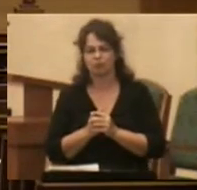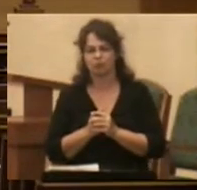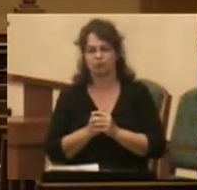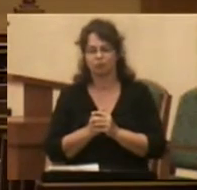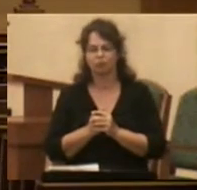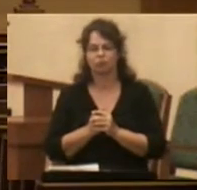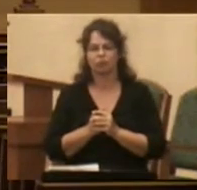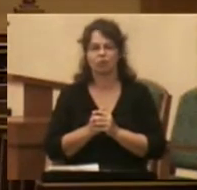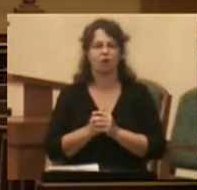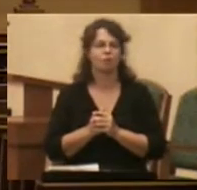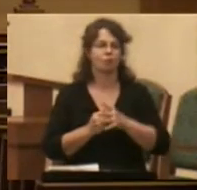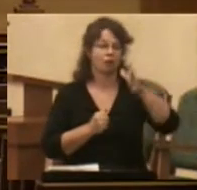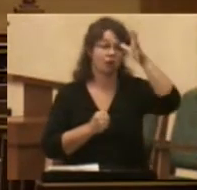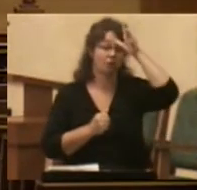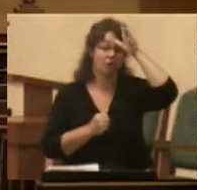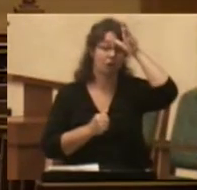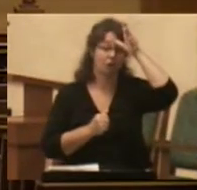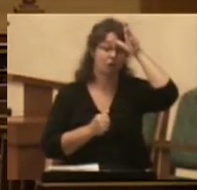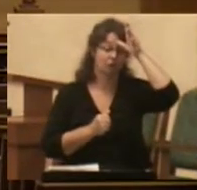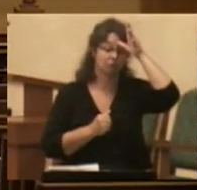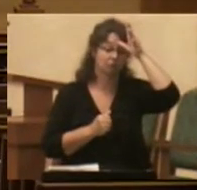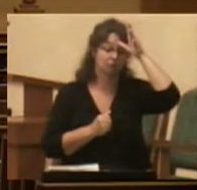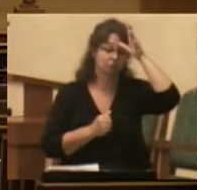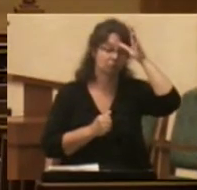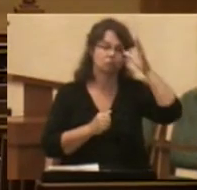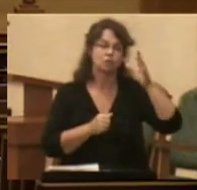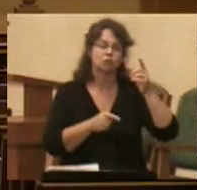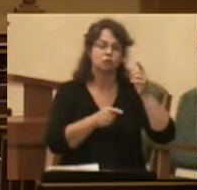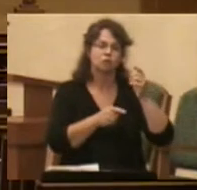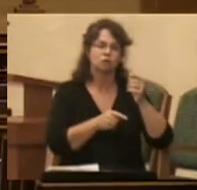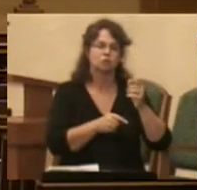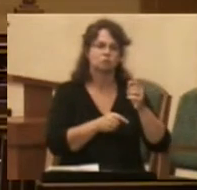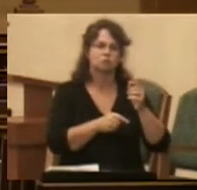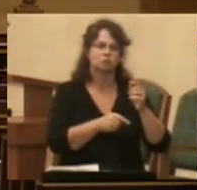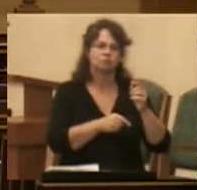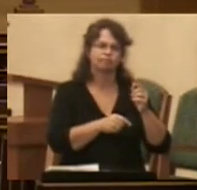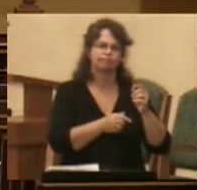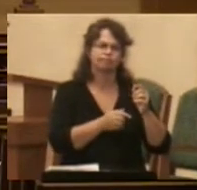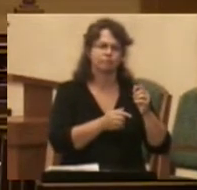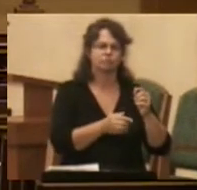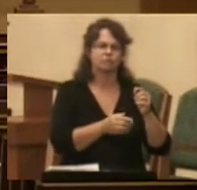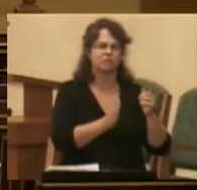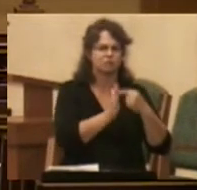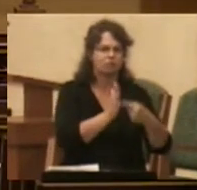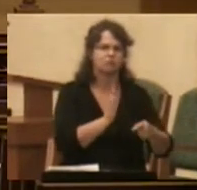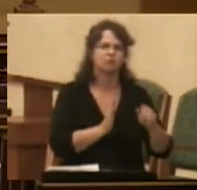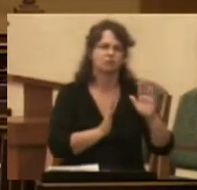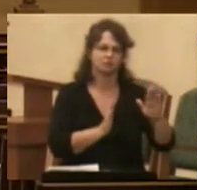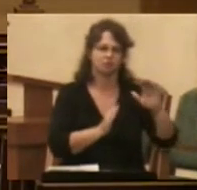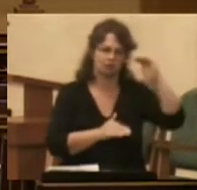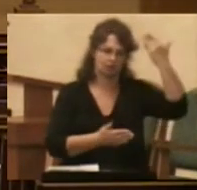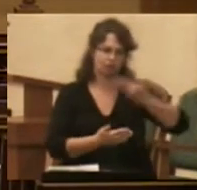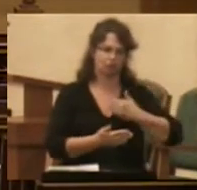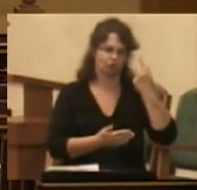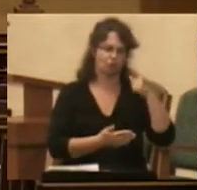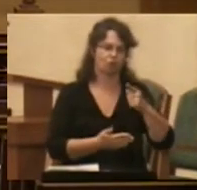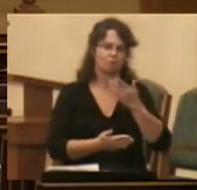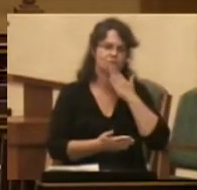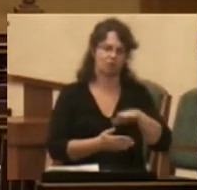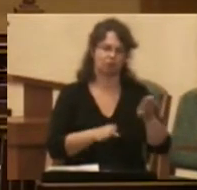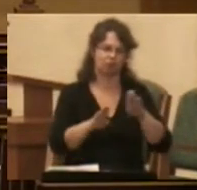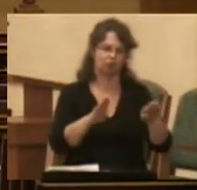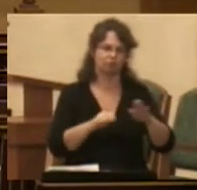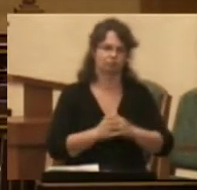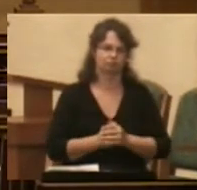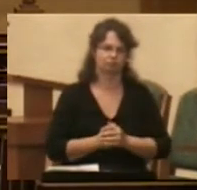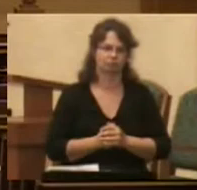A father reprimanded his young boy for his continued unruliness. The boy